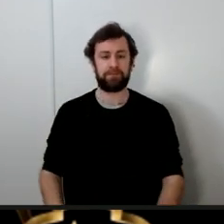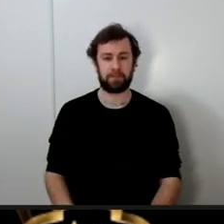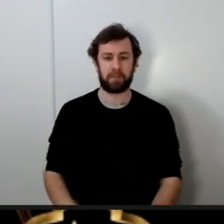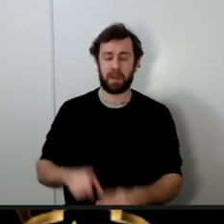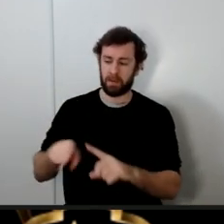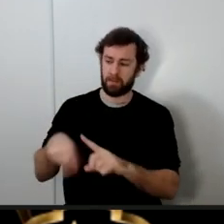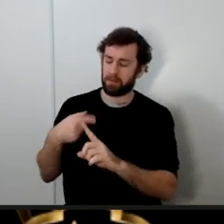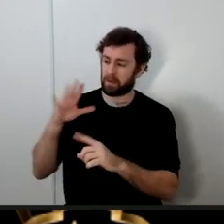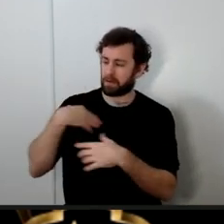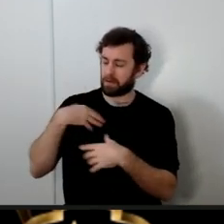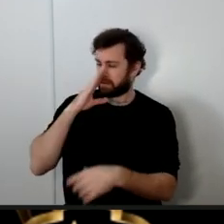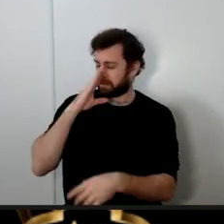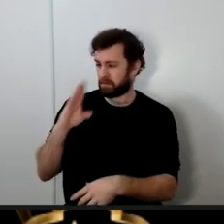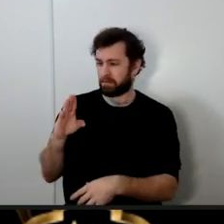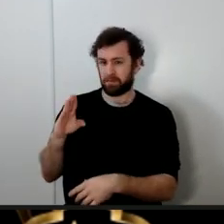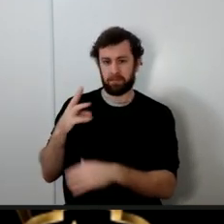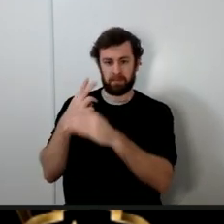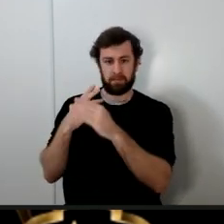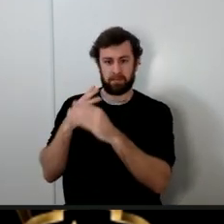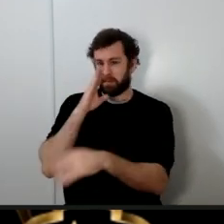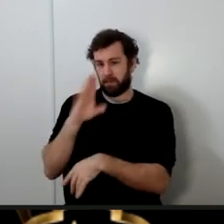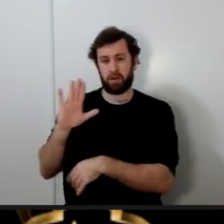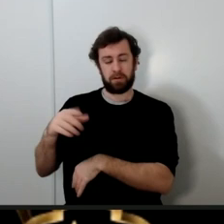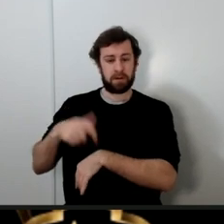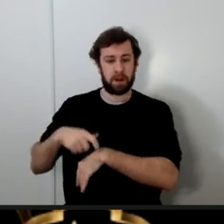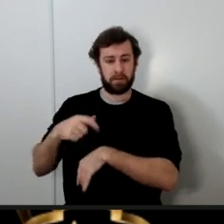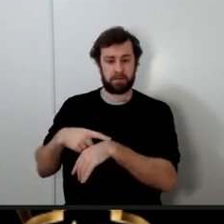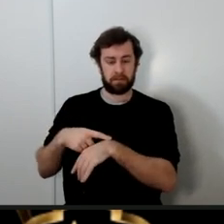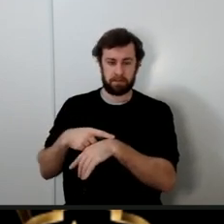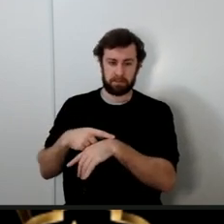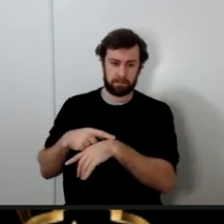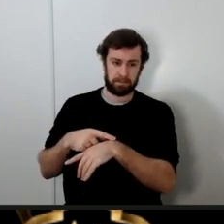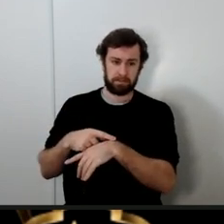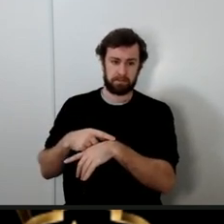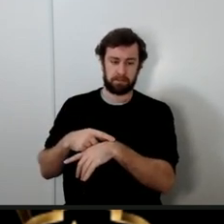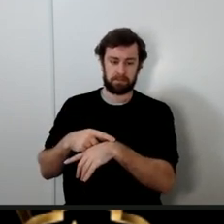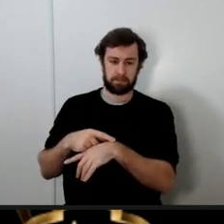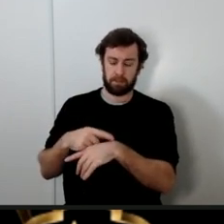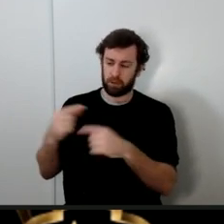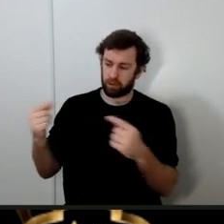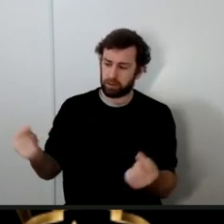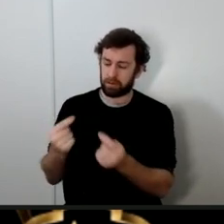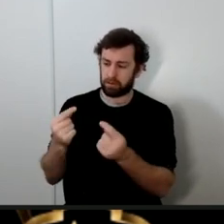time being violated but tonight Medina was quiet